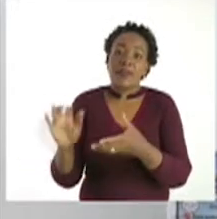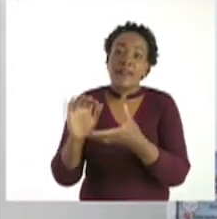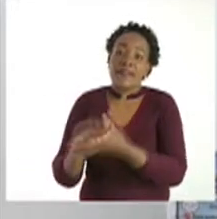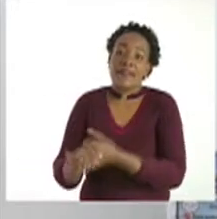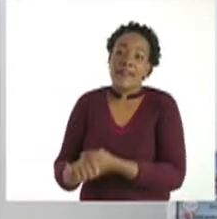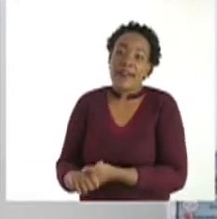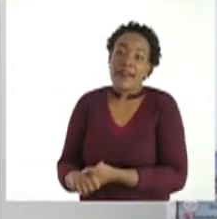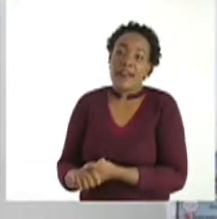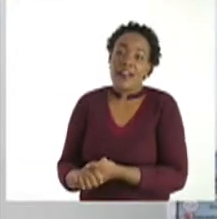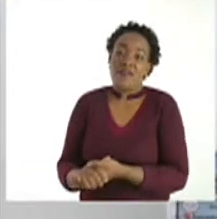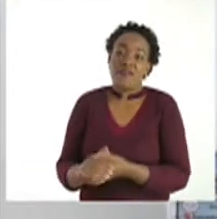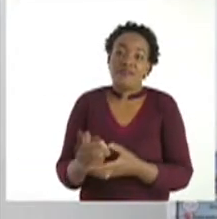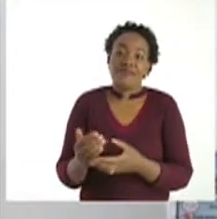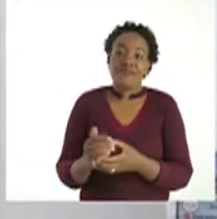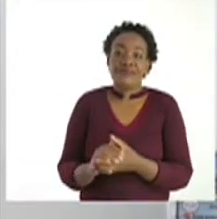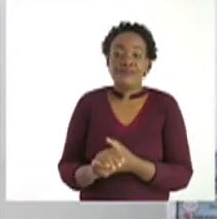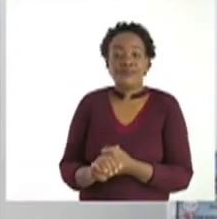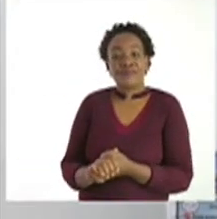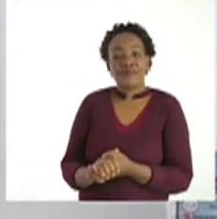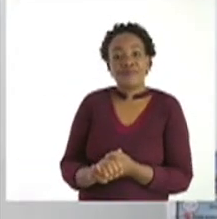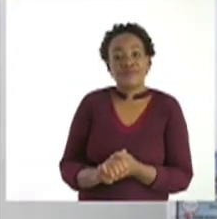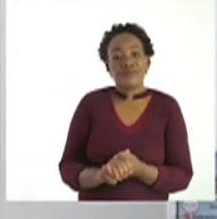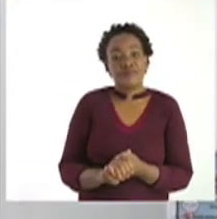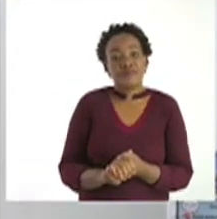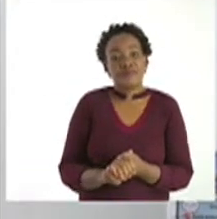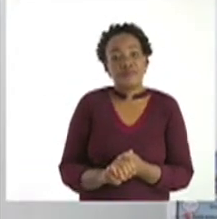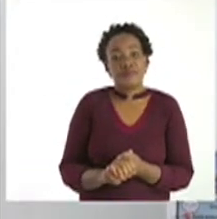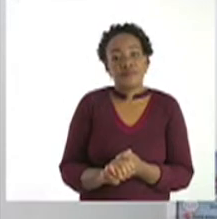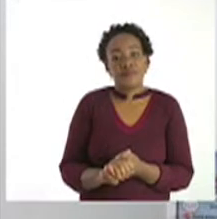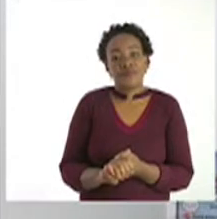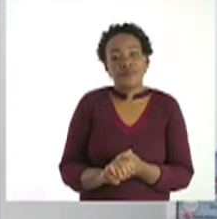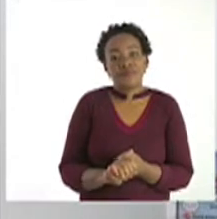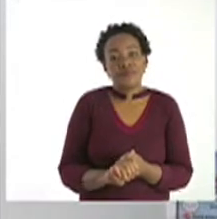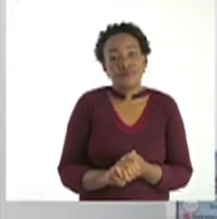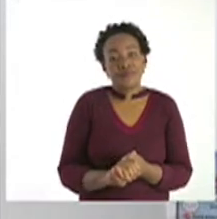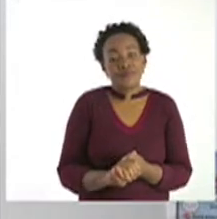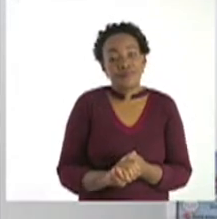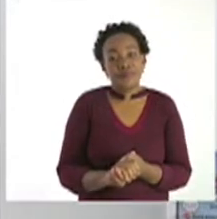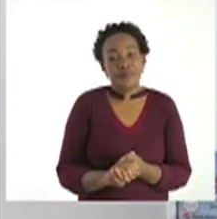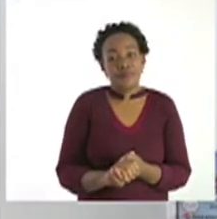in front. Okay. You can move and stand there.